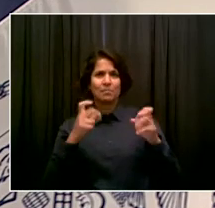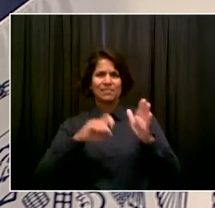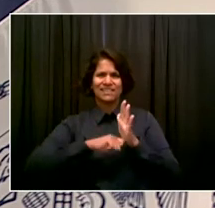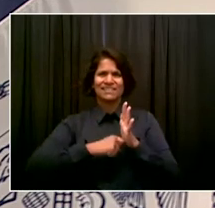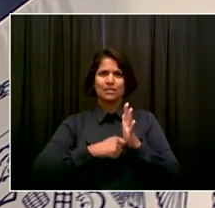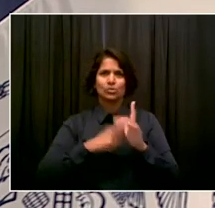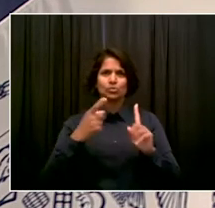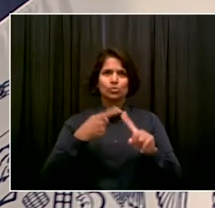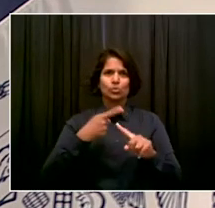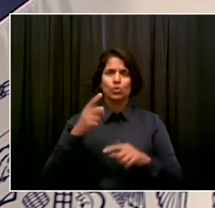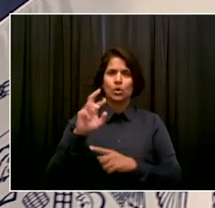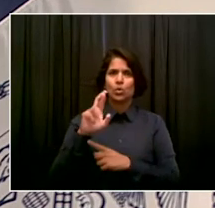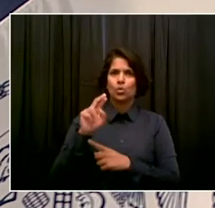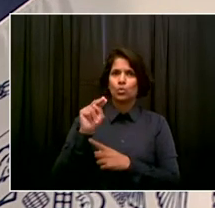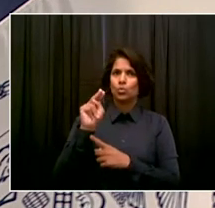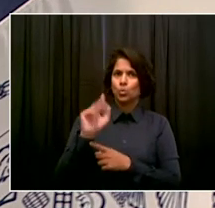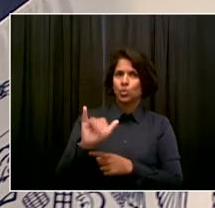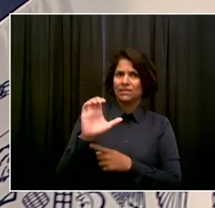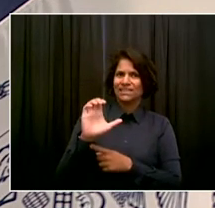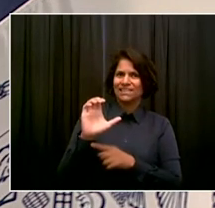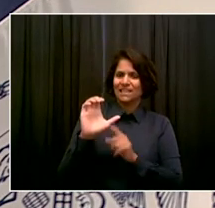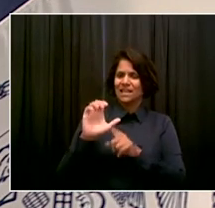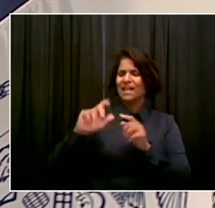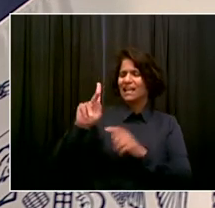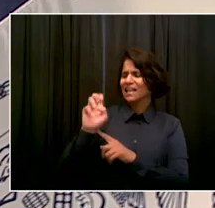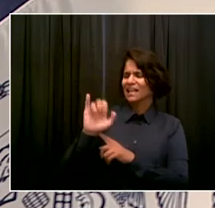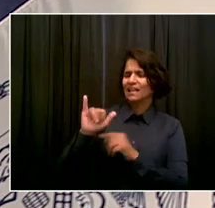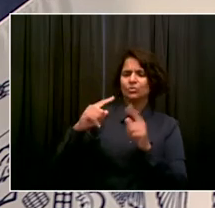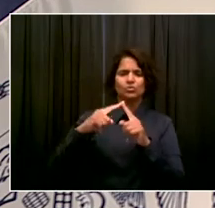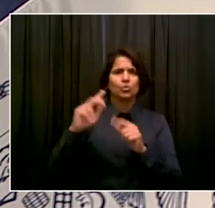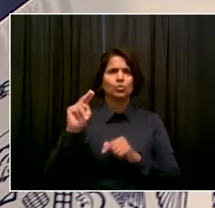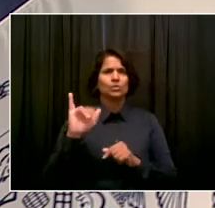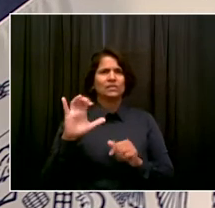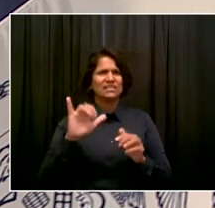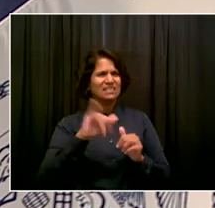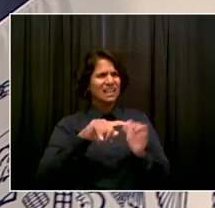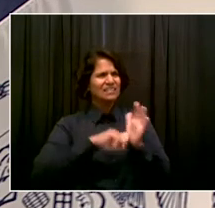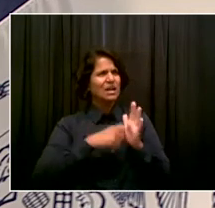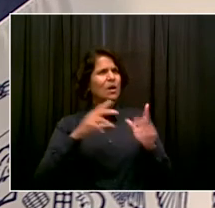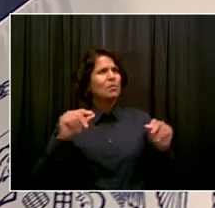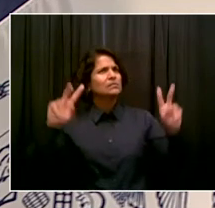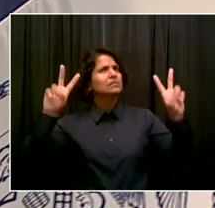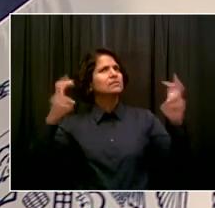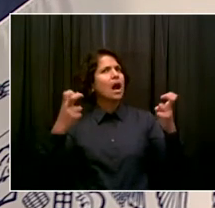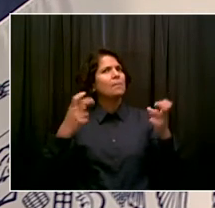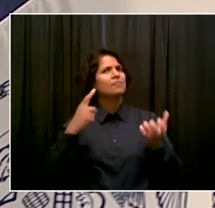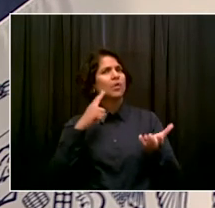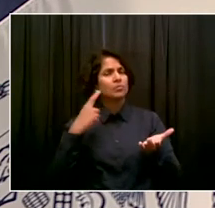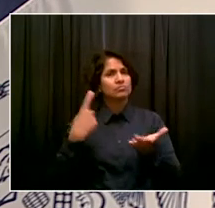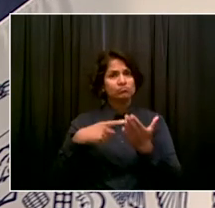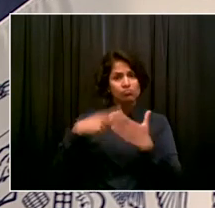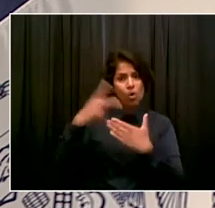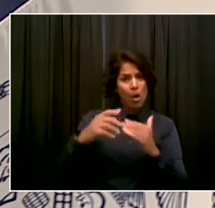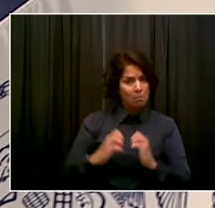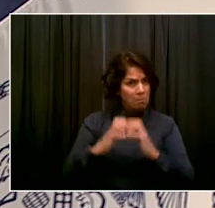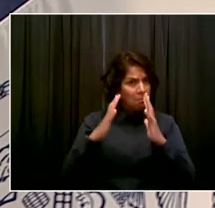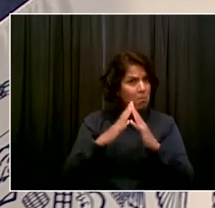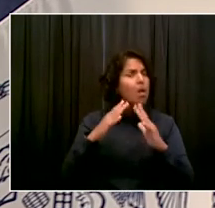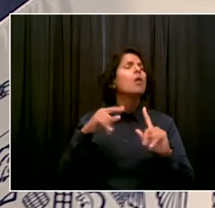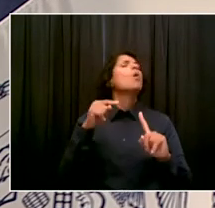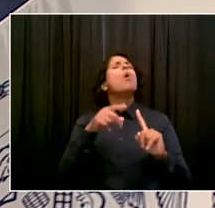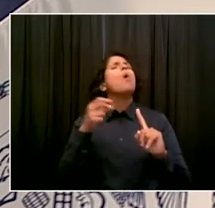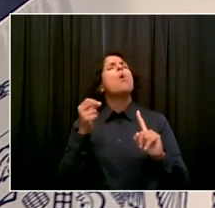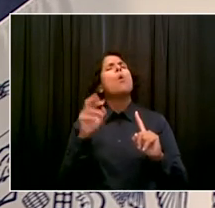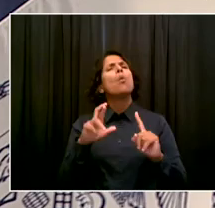just an overarching term for a program where businesses will check people's vaccination